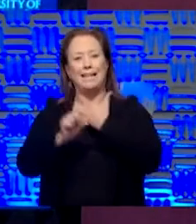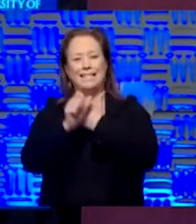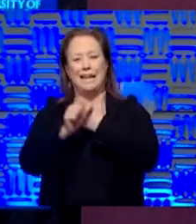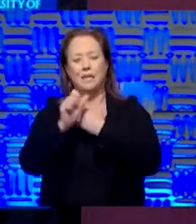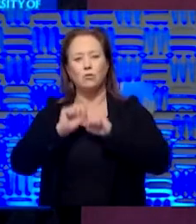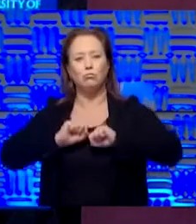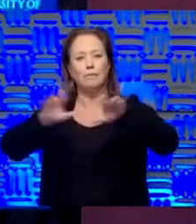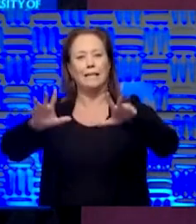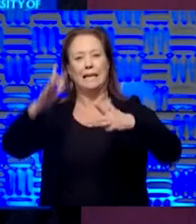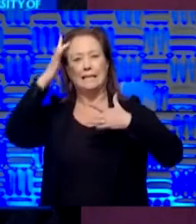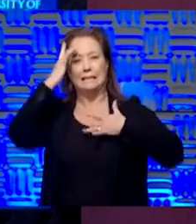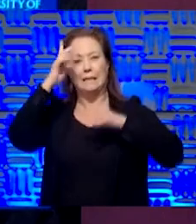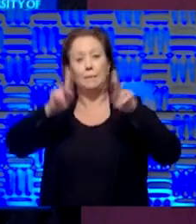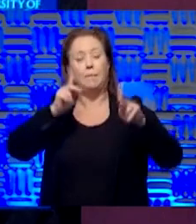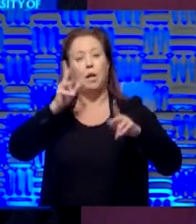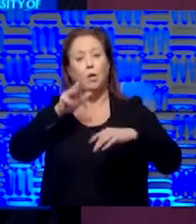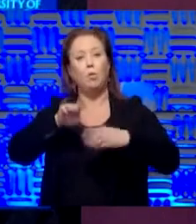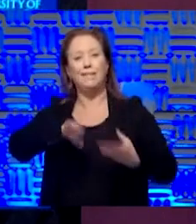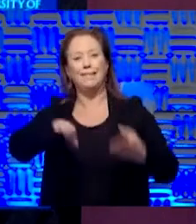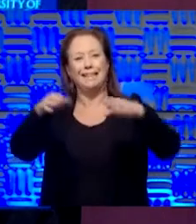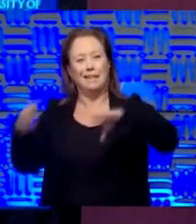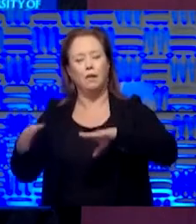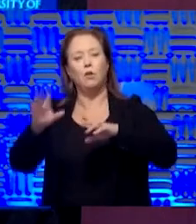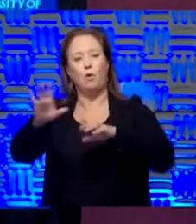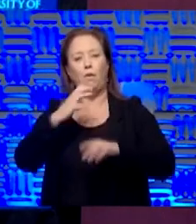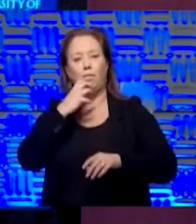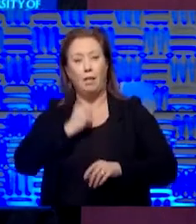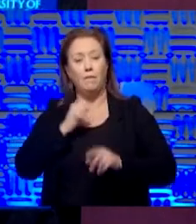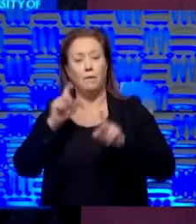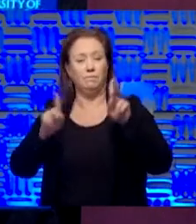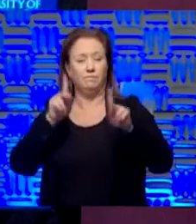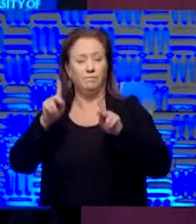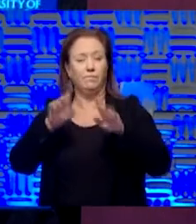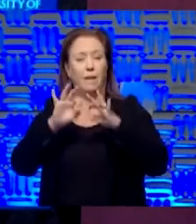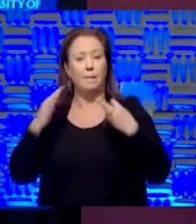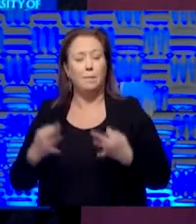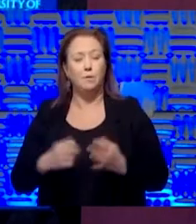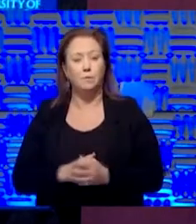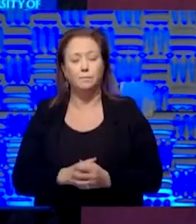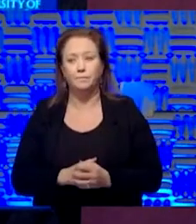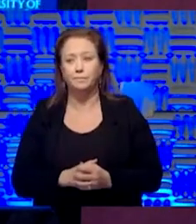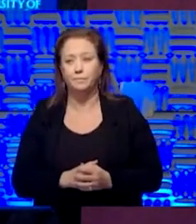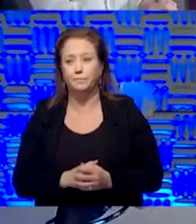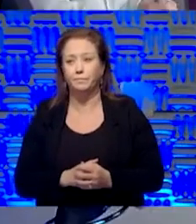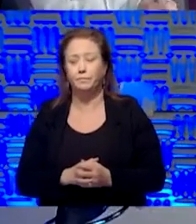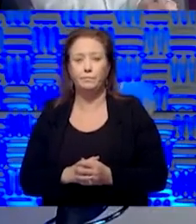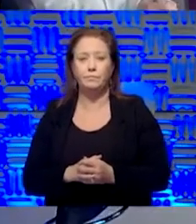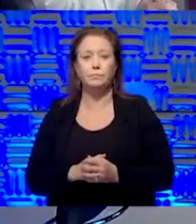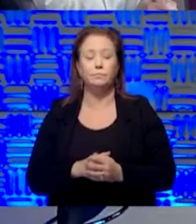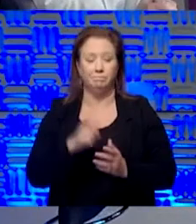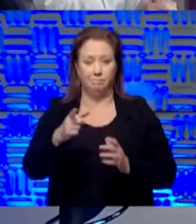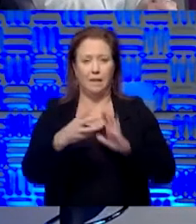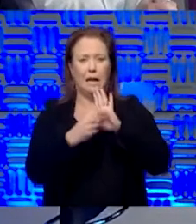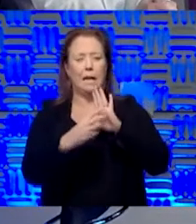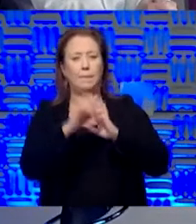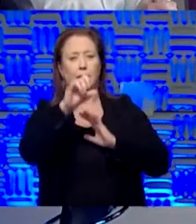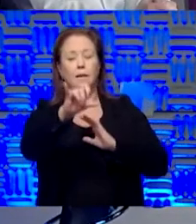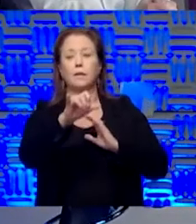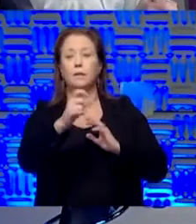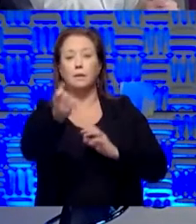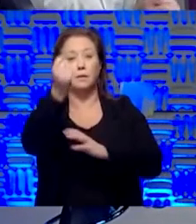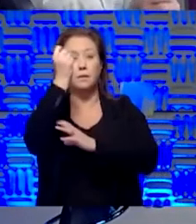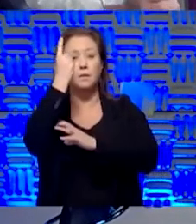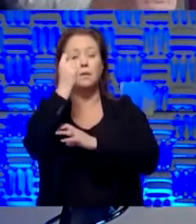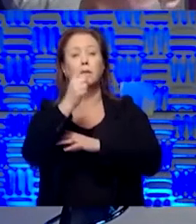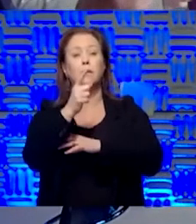sick and watching your loved ones die. Bad choice, folks. Bad choice. Yeah, I would echo that. You know, we have to understand,